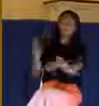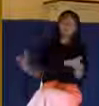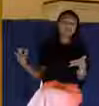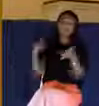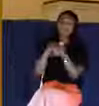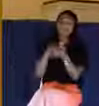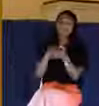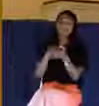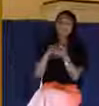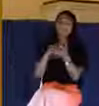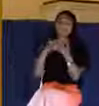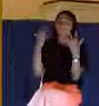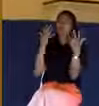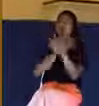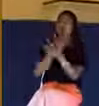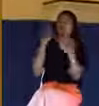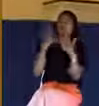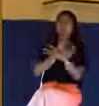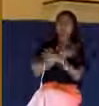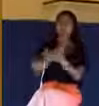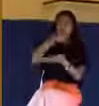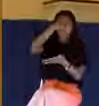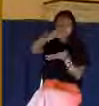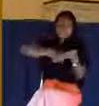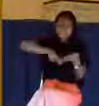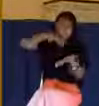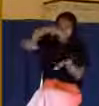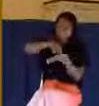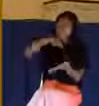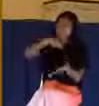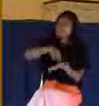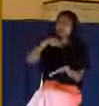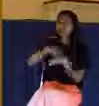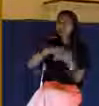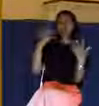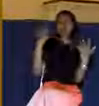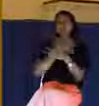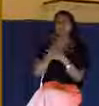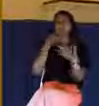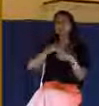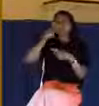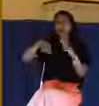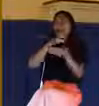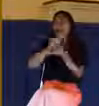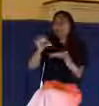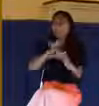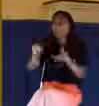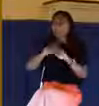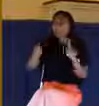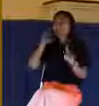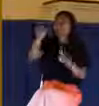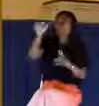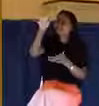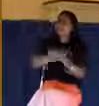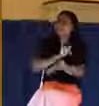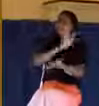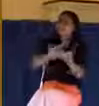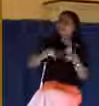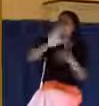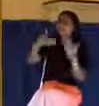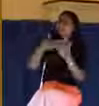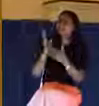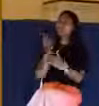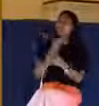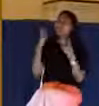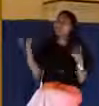the indescribable price that was paid for our sins. And I pray, Lord, that every person here under